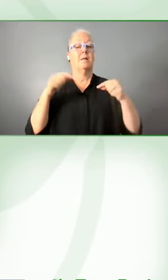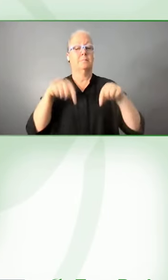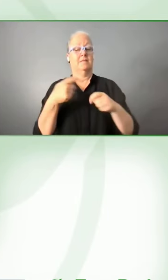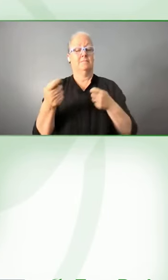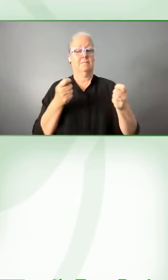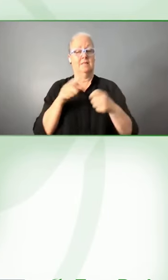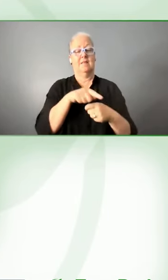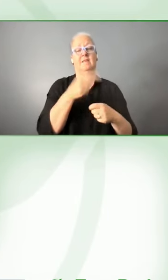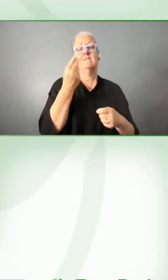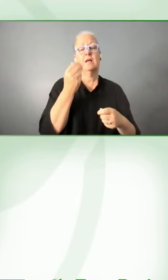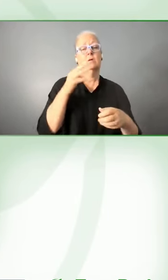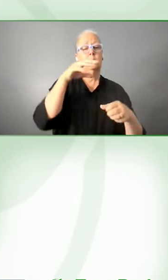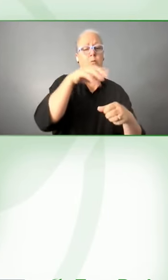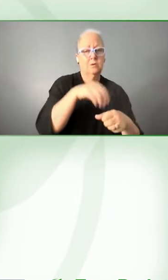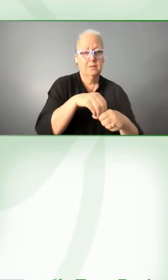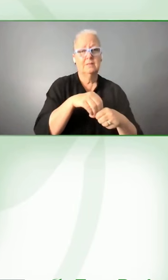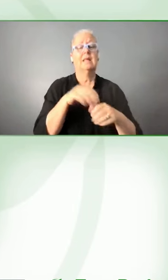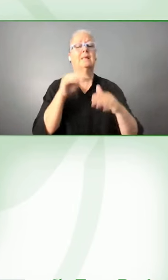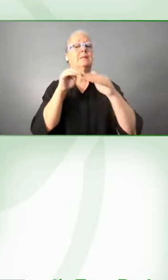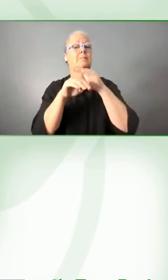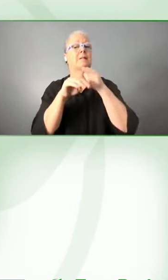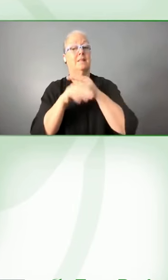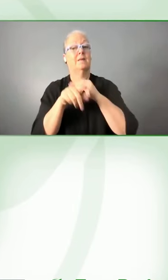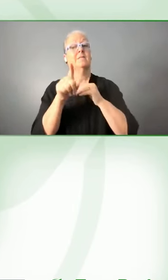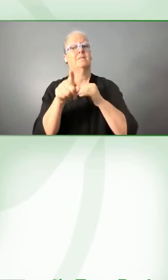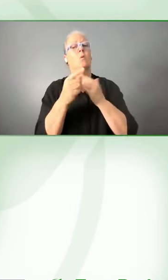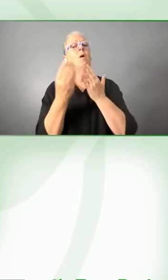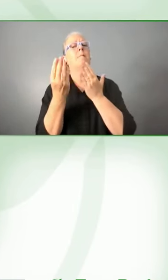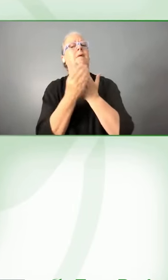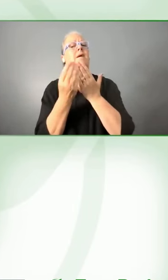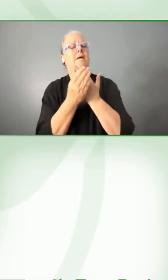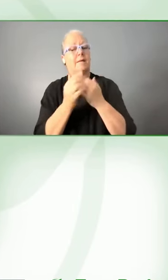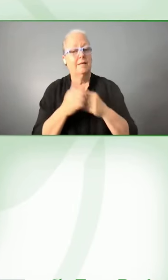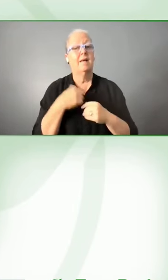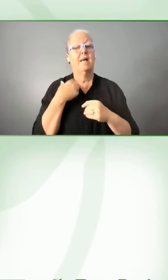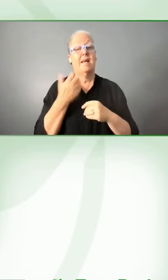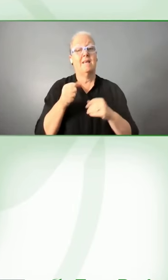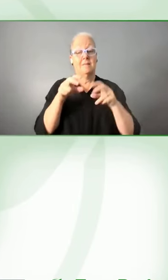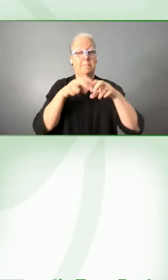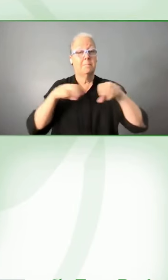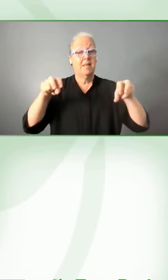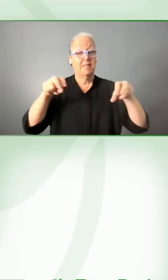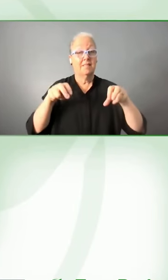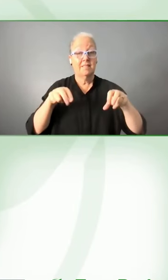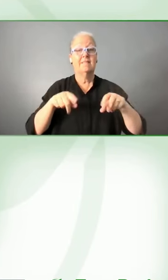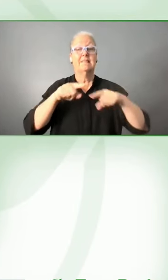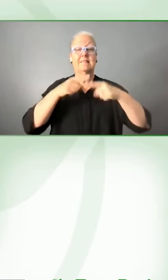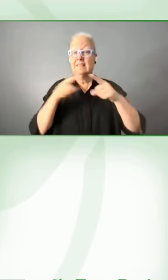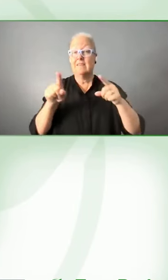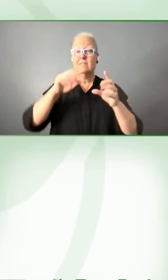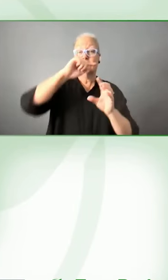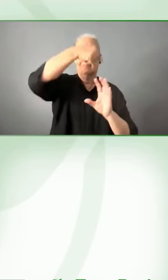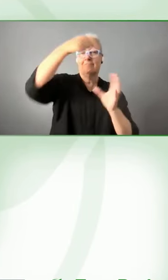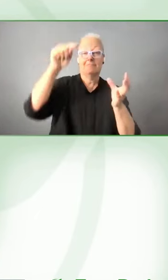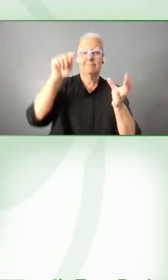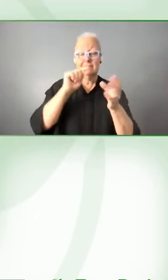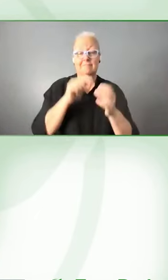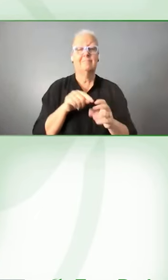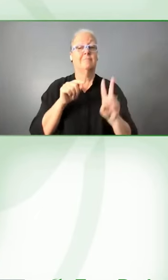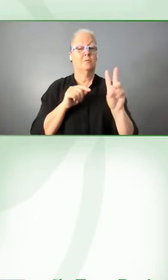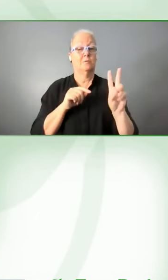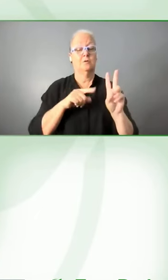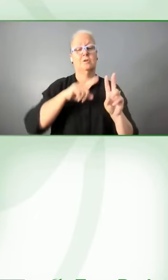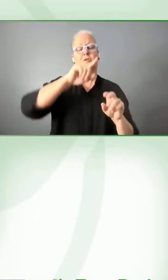in banking and then we've got a fantastic panel from all over the world I've got two people with me in the room I've got Jake Abmer from